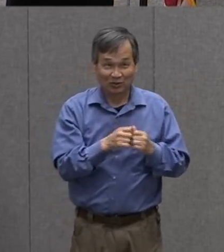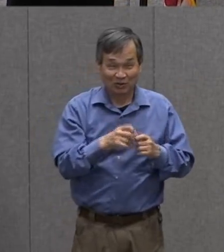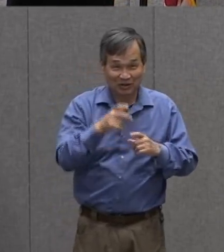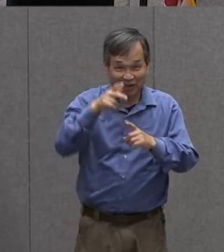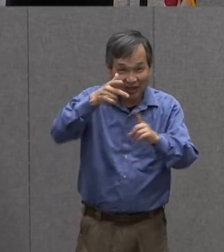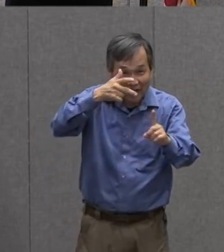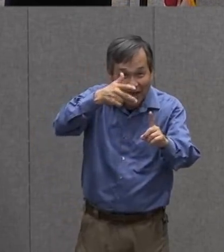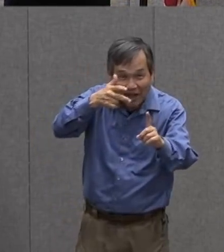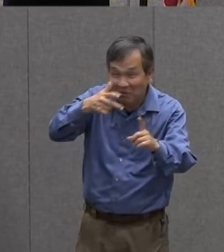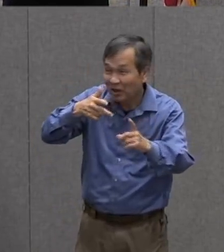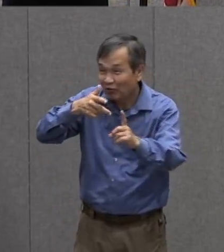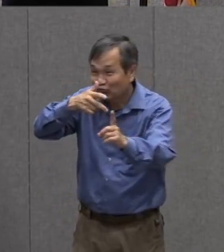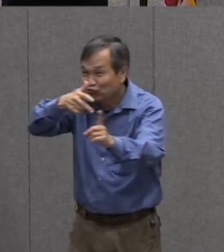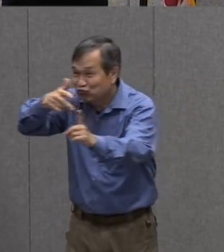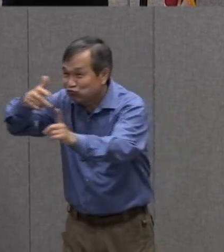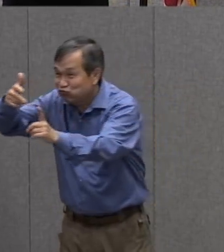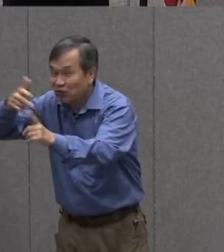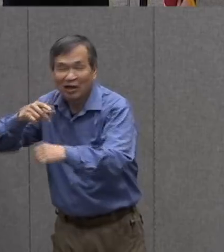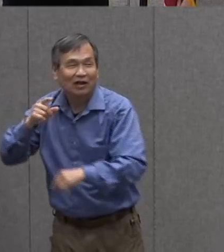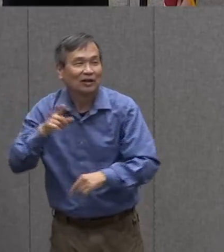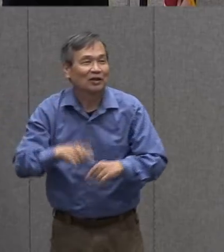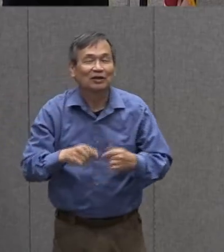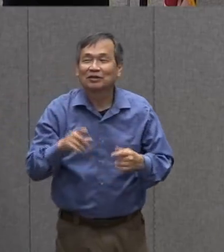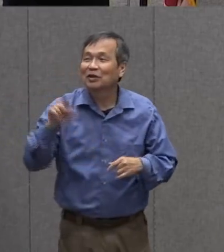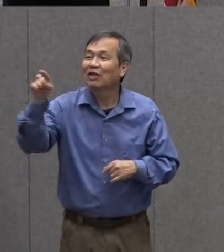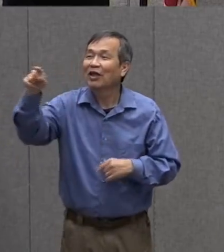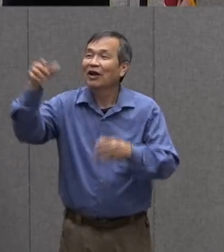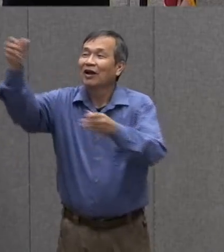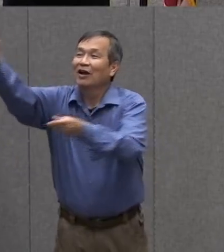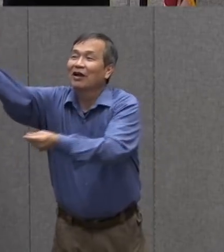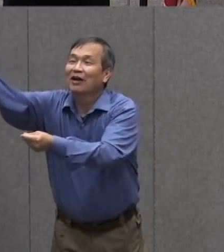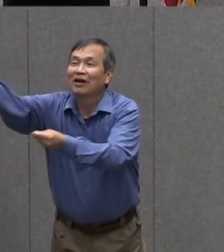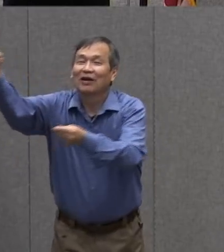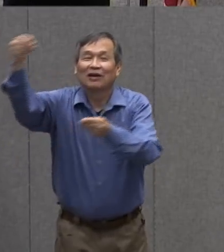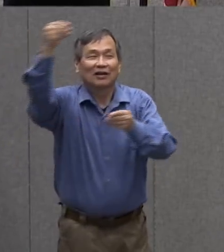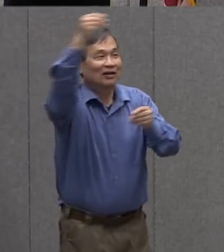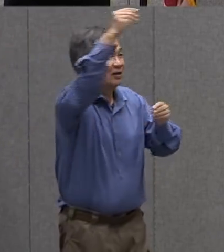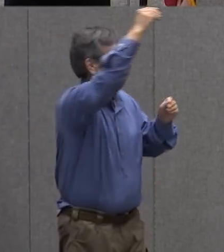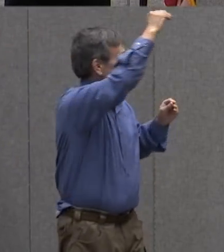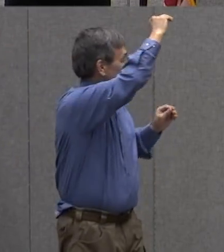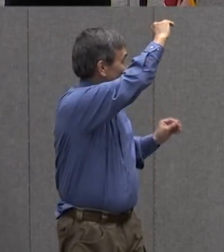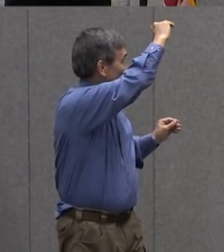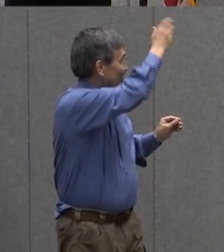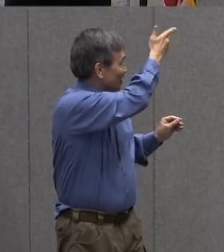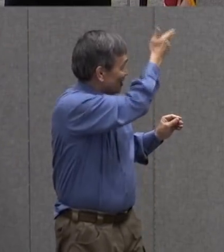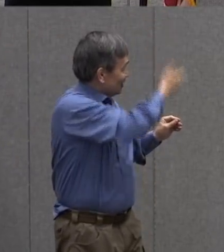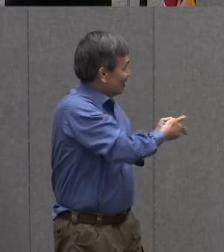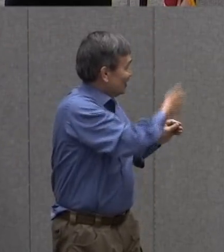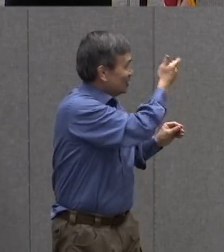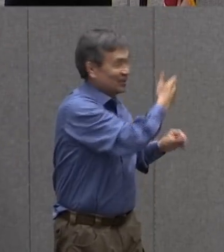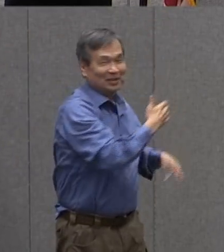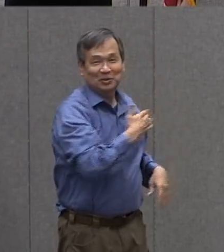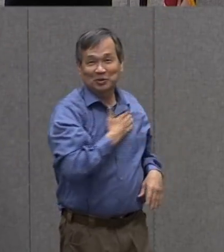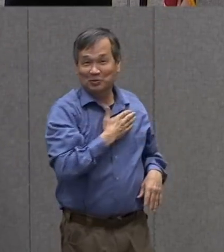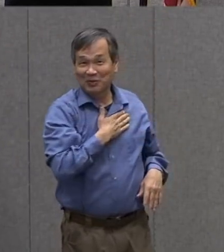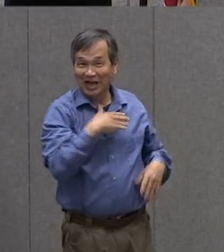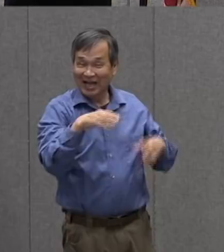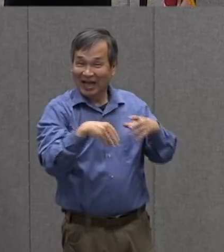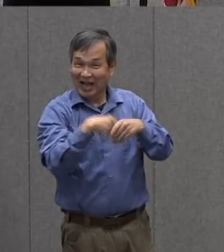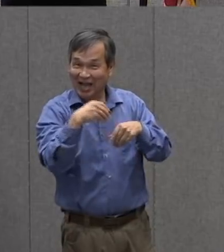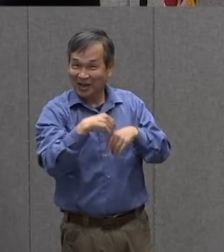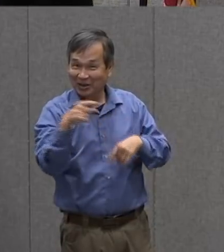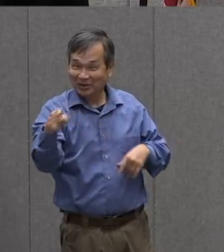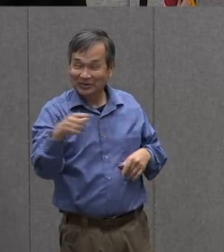how's that it's my artwork so excuse me i'm not the best artist but we got this so what we've got here